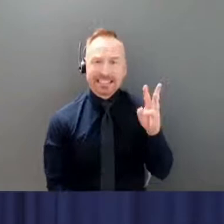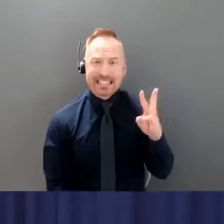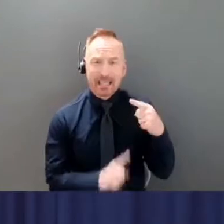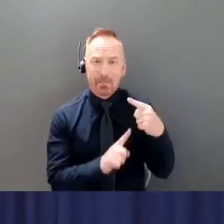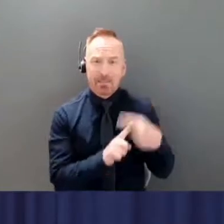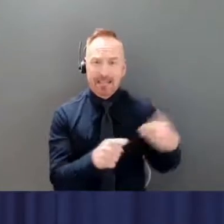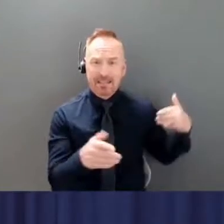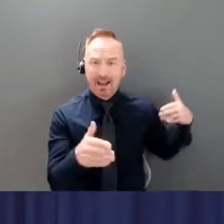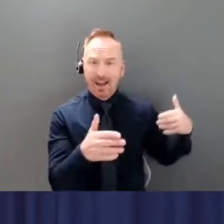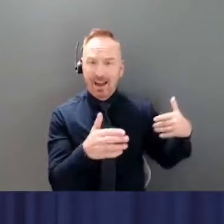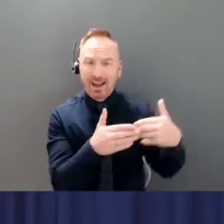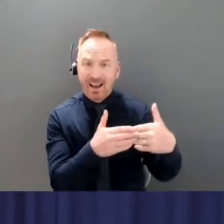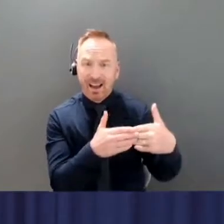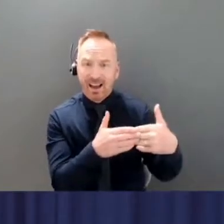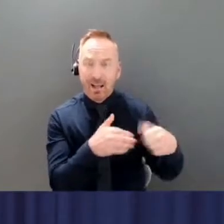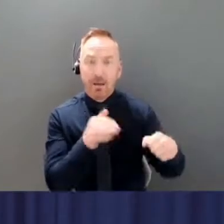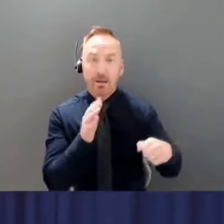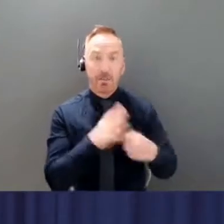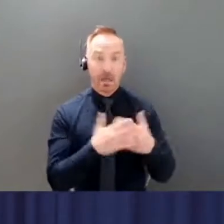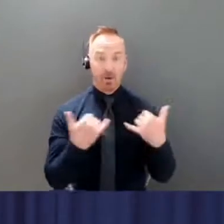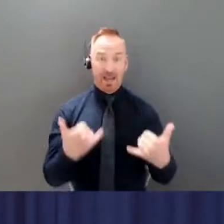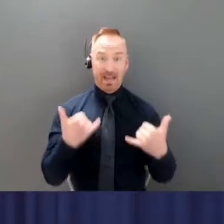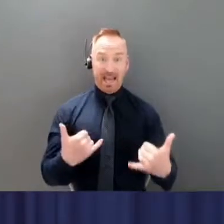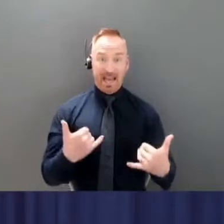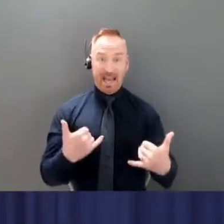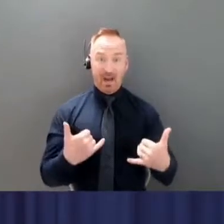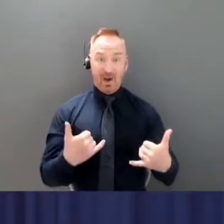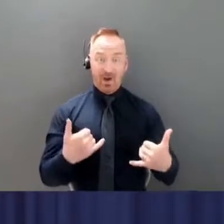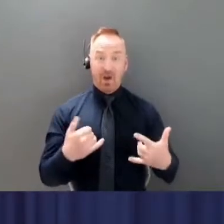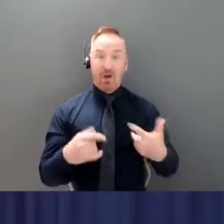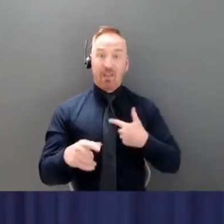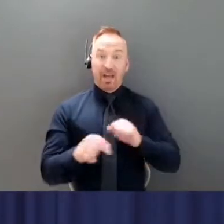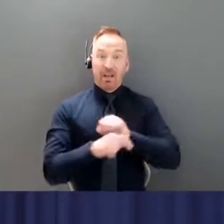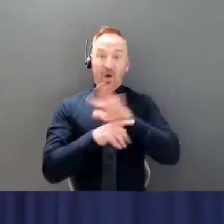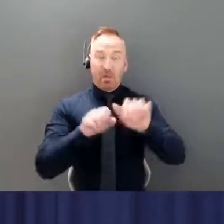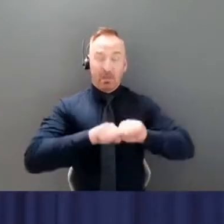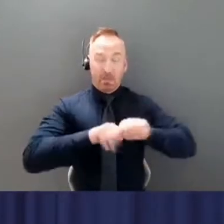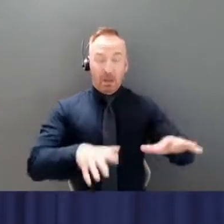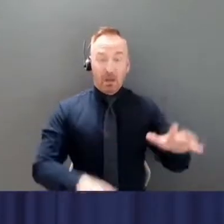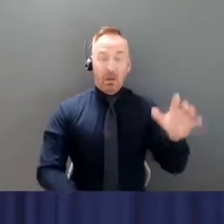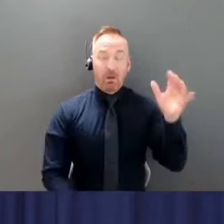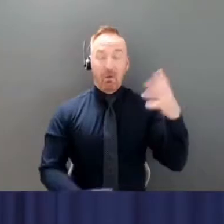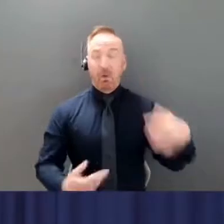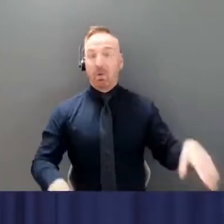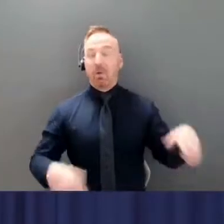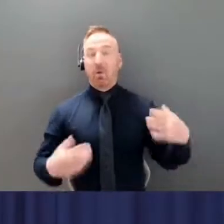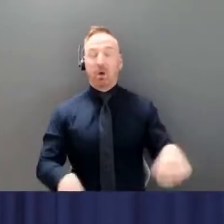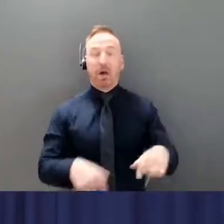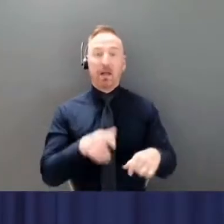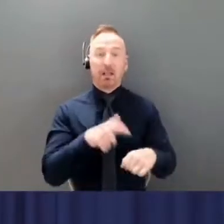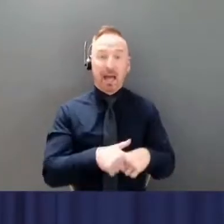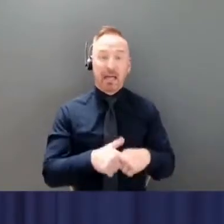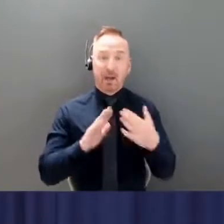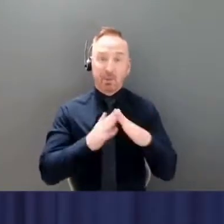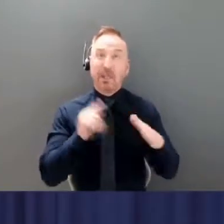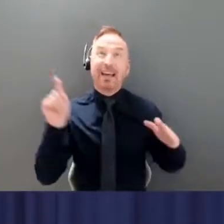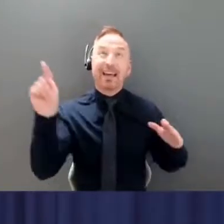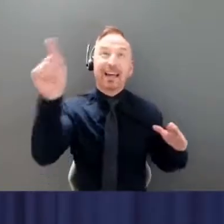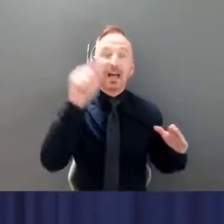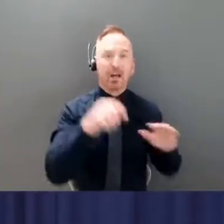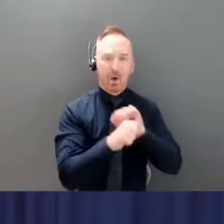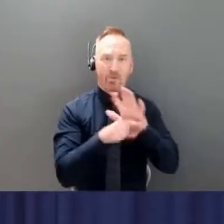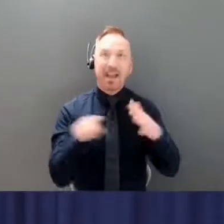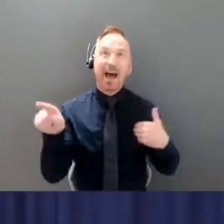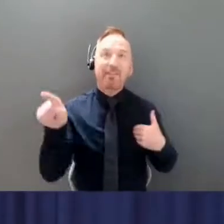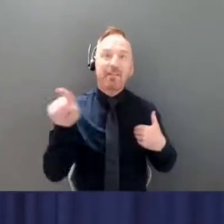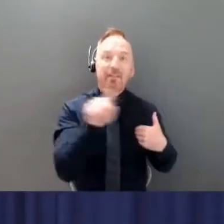by this current wave. With cases in nearly all of our communities, we are also seeing an immense